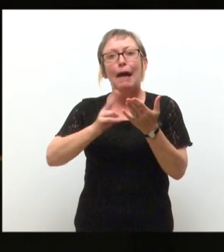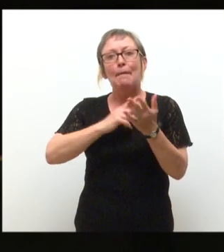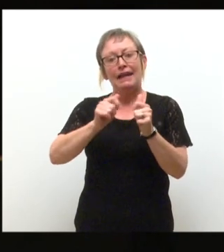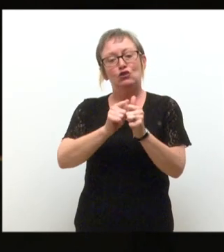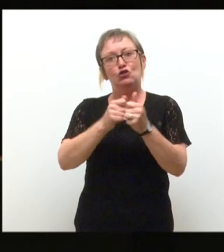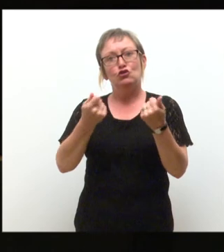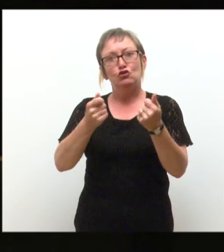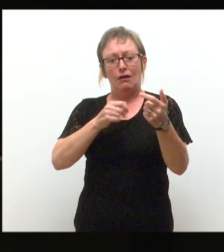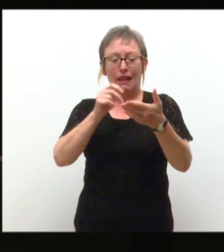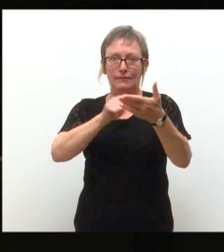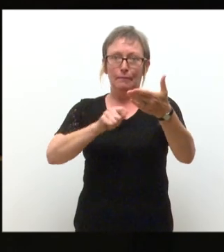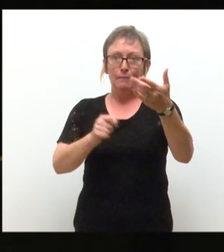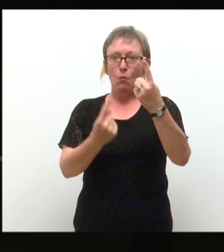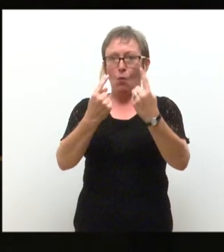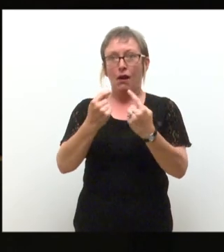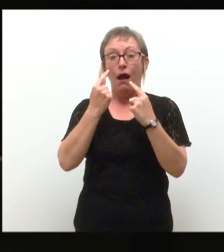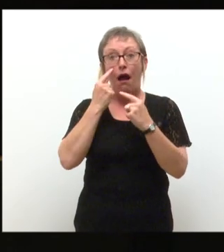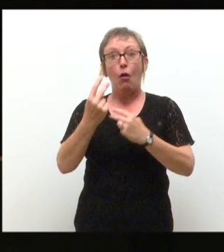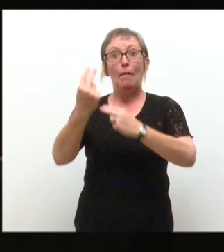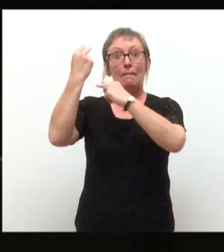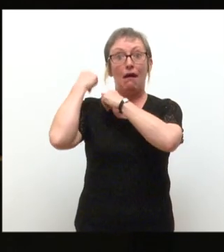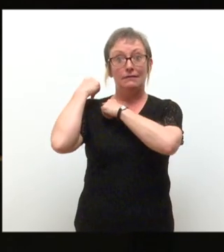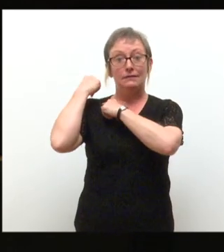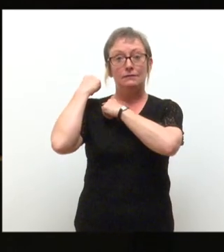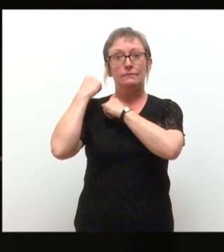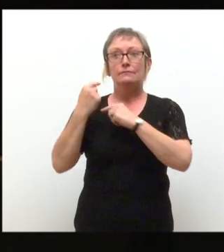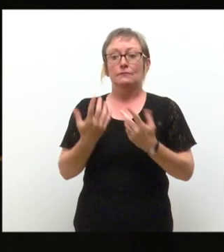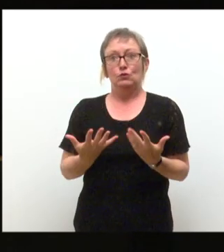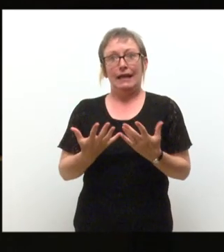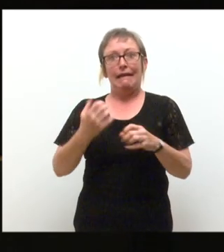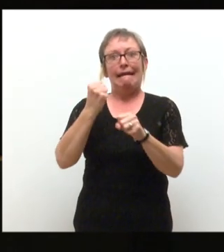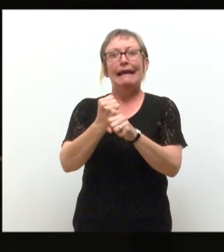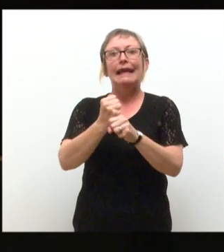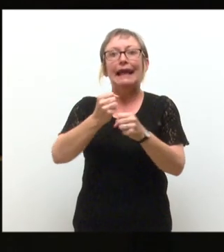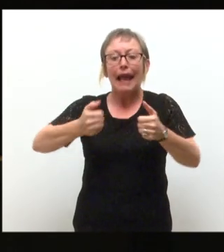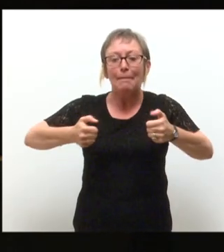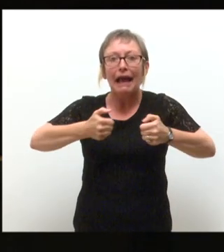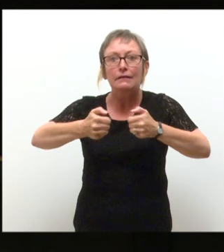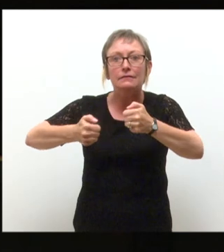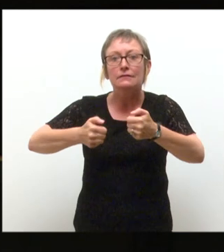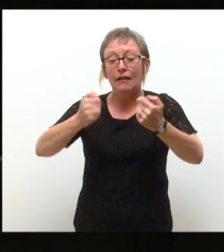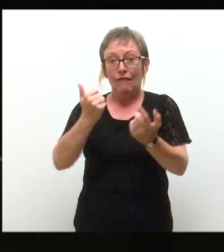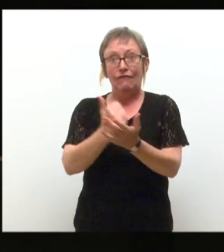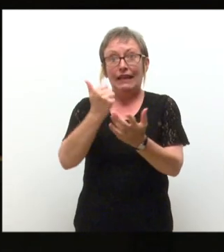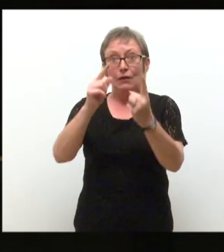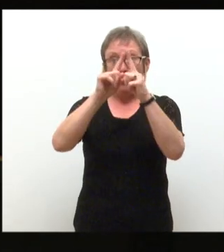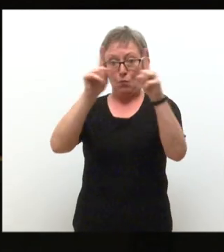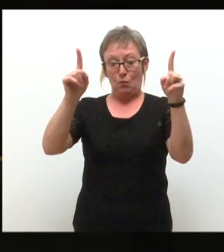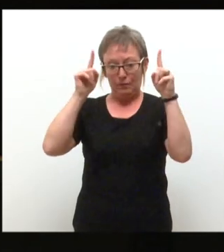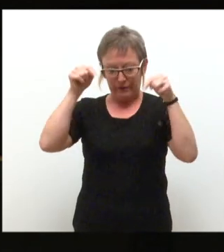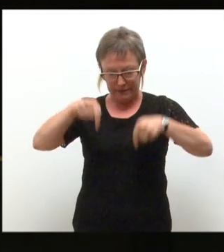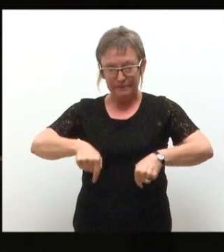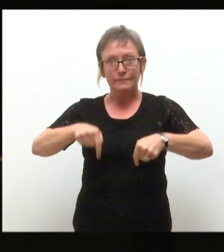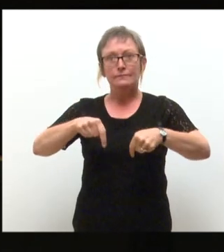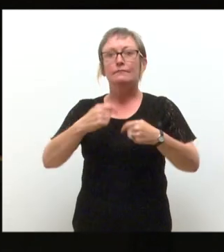past. Today we have gaming, the waterfront and our great university. Tomorrow is yours